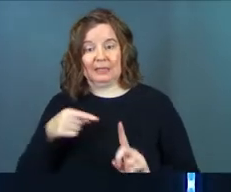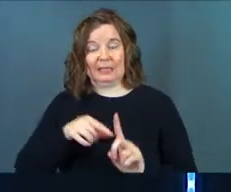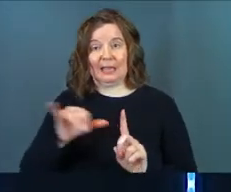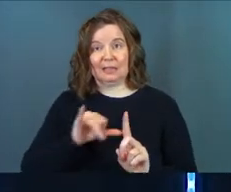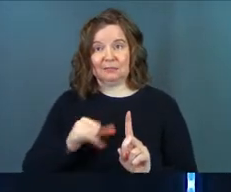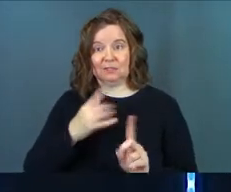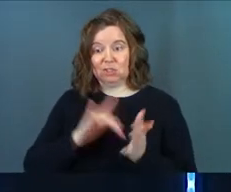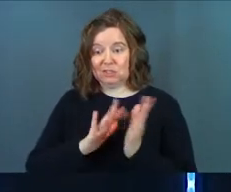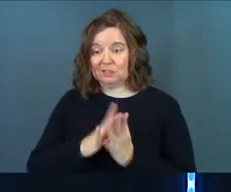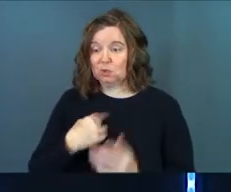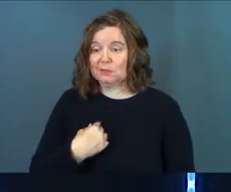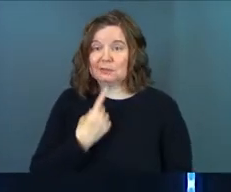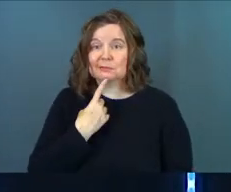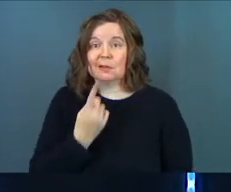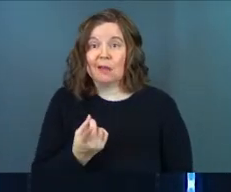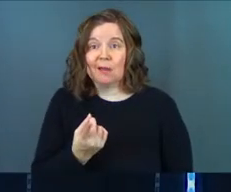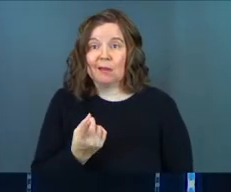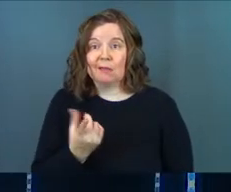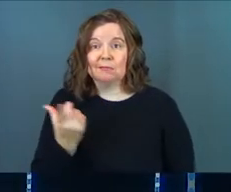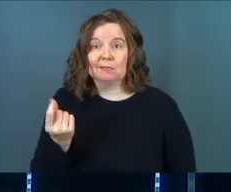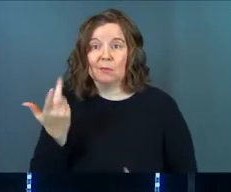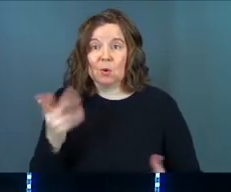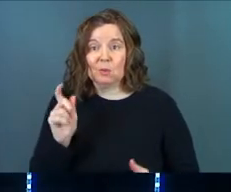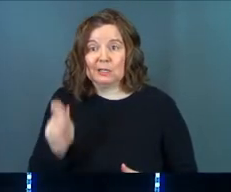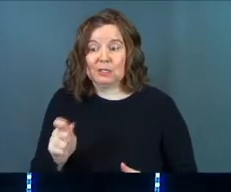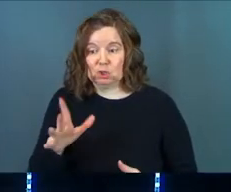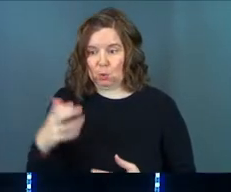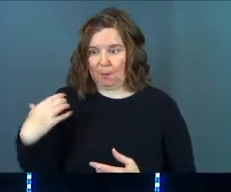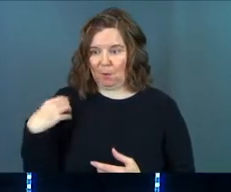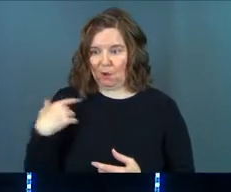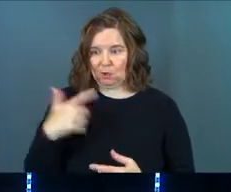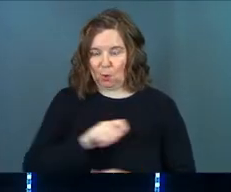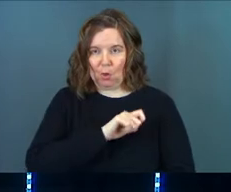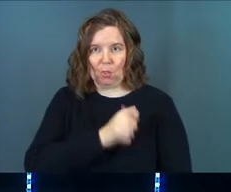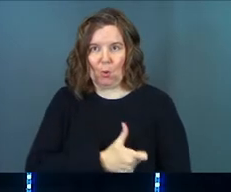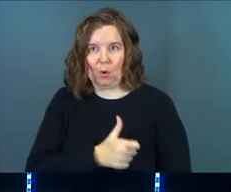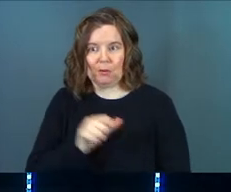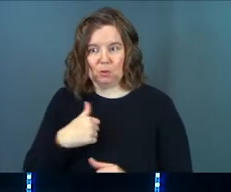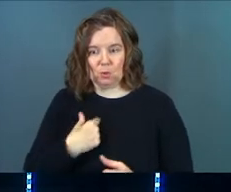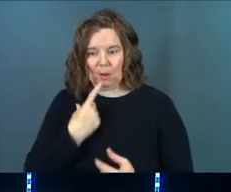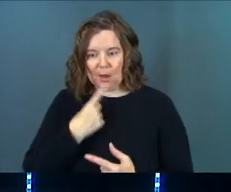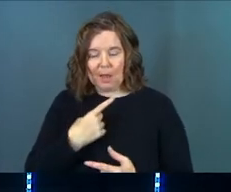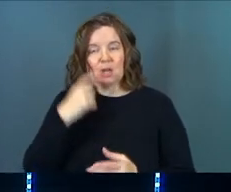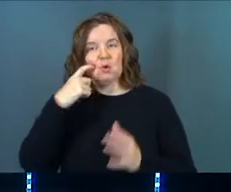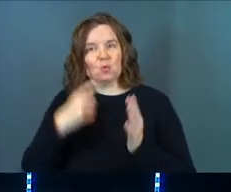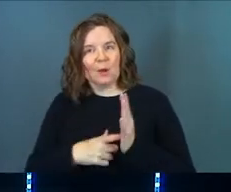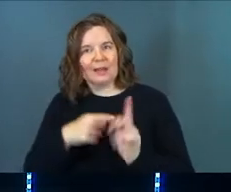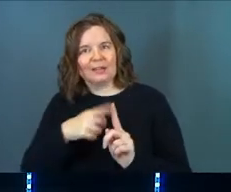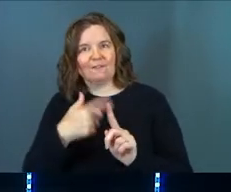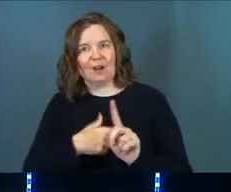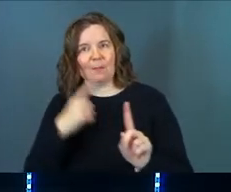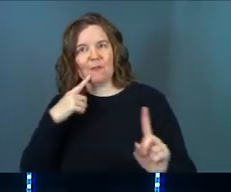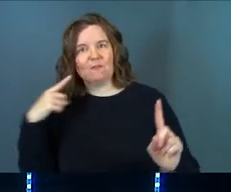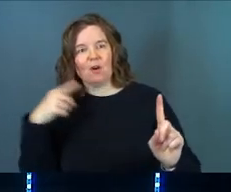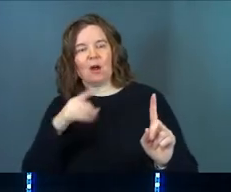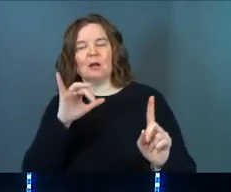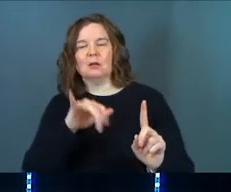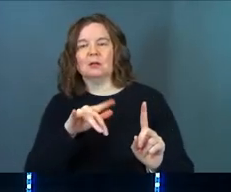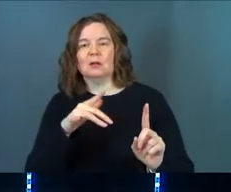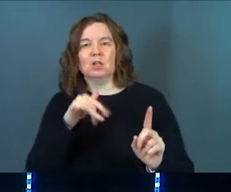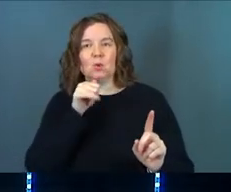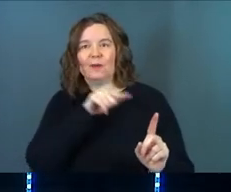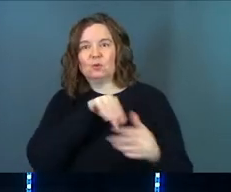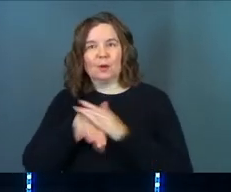Right? He says, Jesus, you give orders too, because you're a boss, and you're an authority. And he recognizes him from far away that